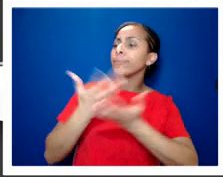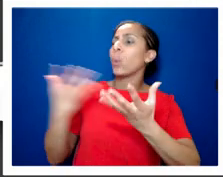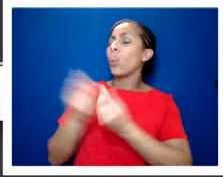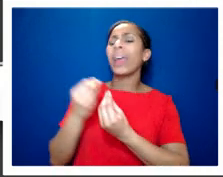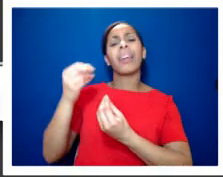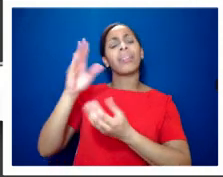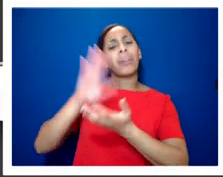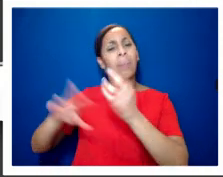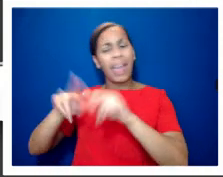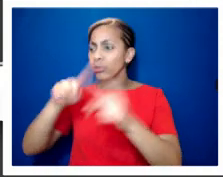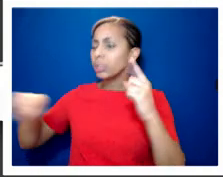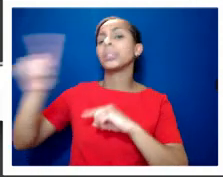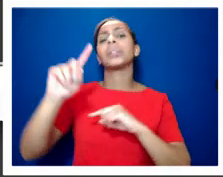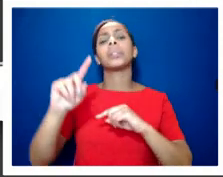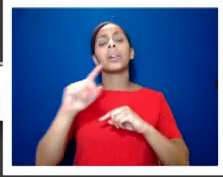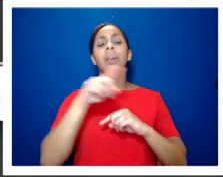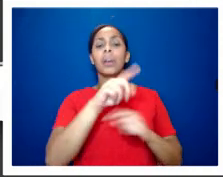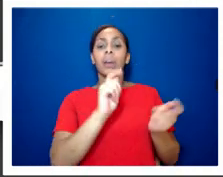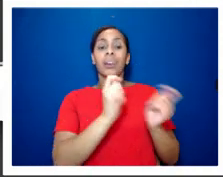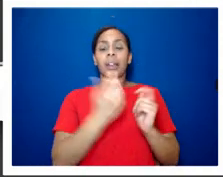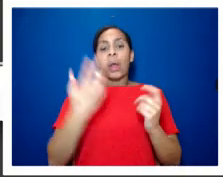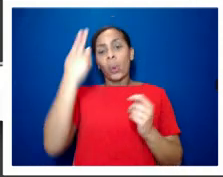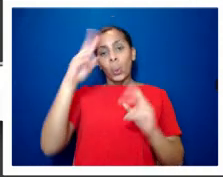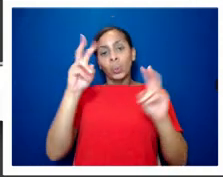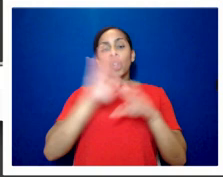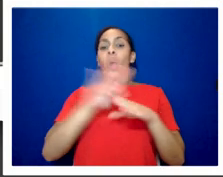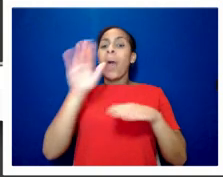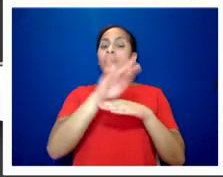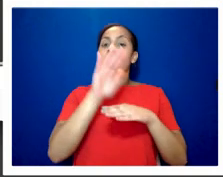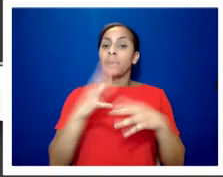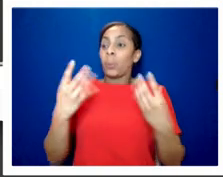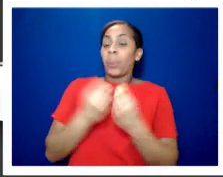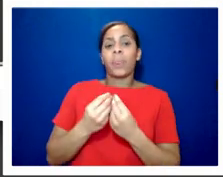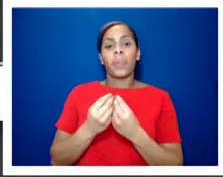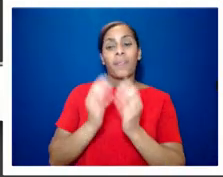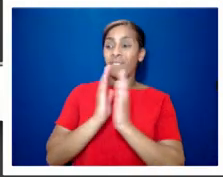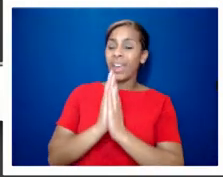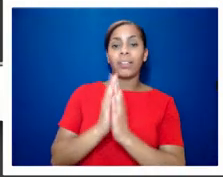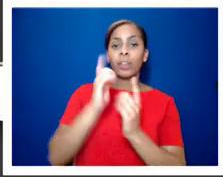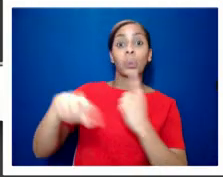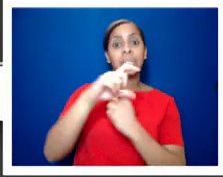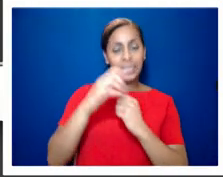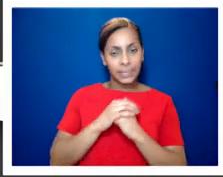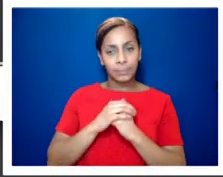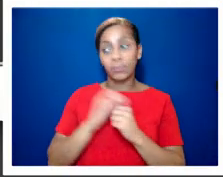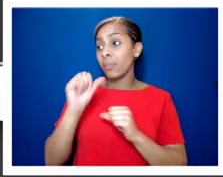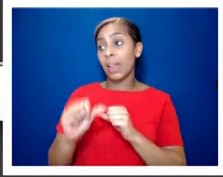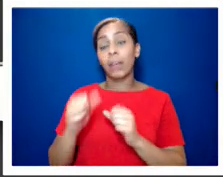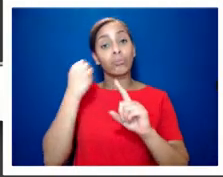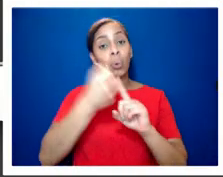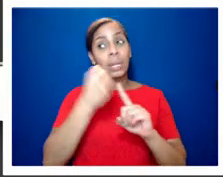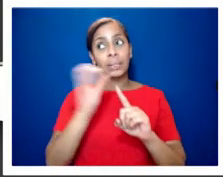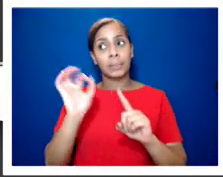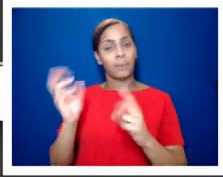called no outsiders for a faith community and since then the protests um haven't returned last year